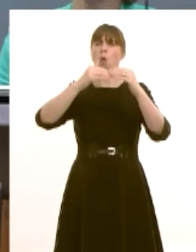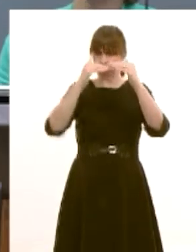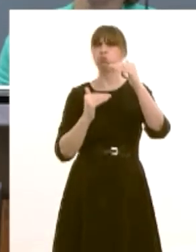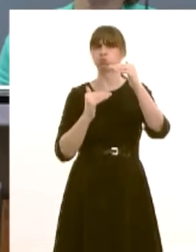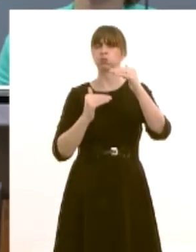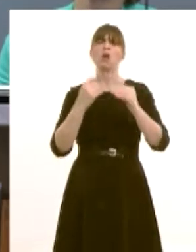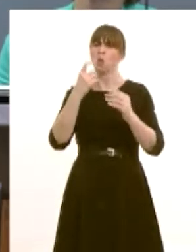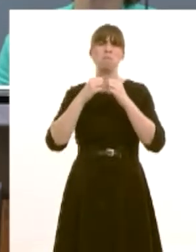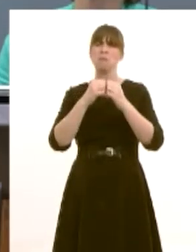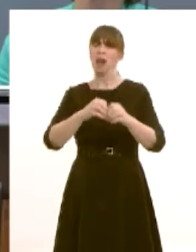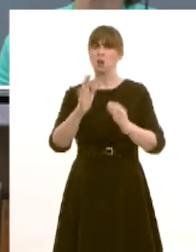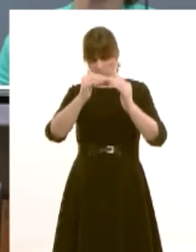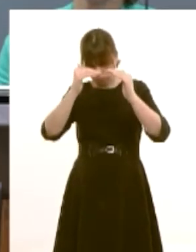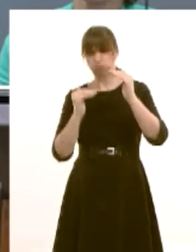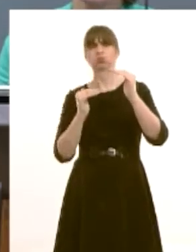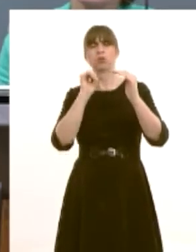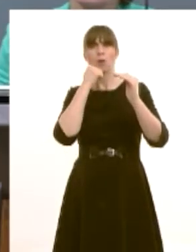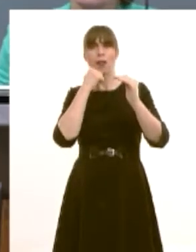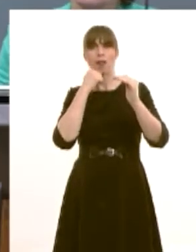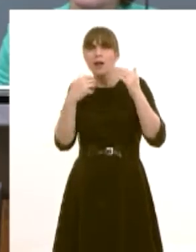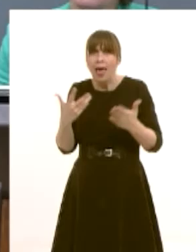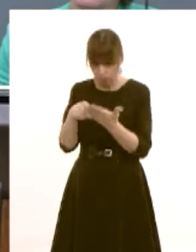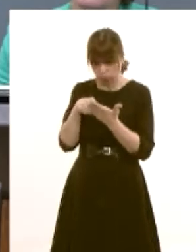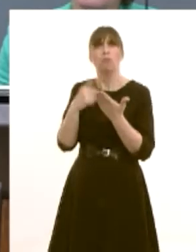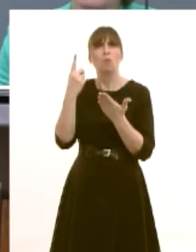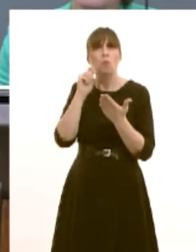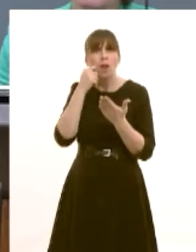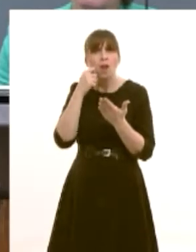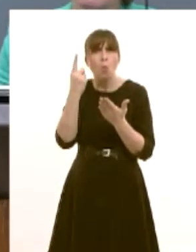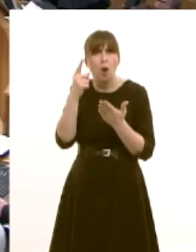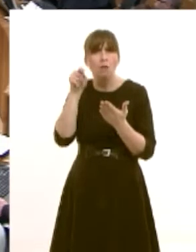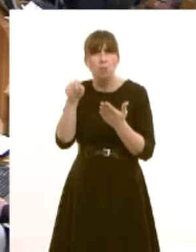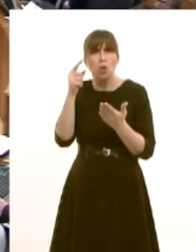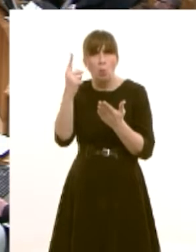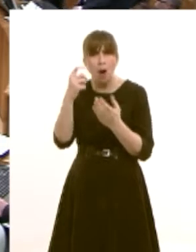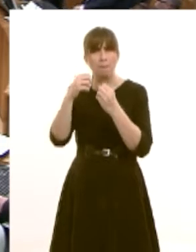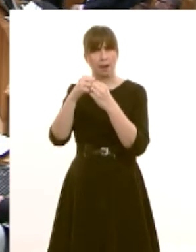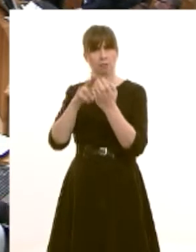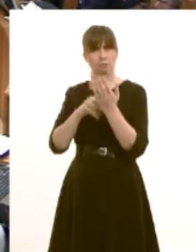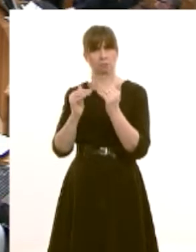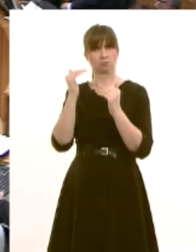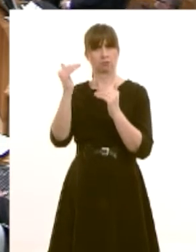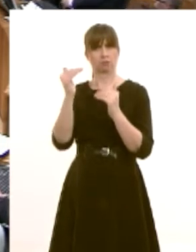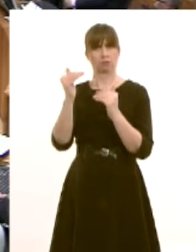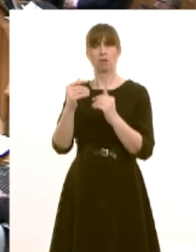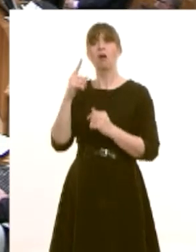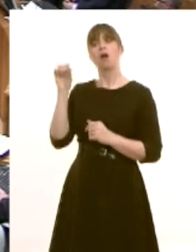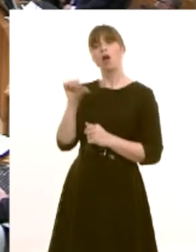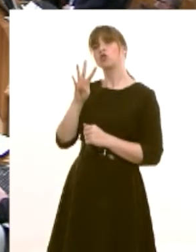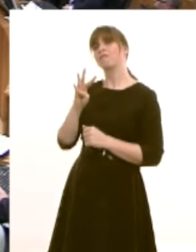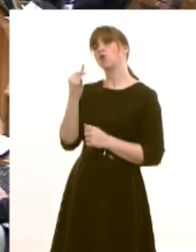report is indicating that the actual build cost is 1.1 billion pounds the 147 million pound